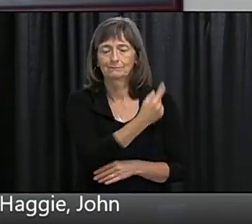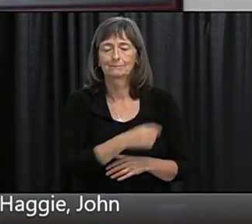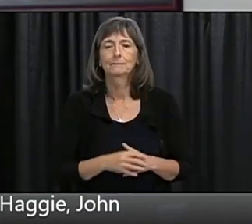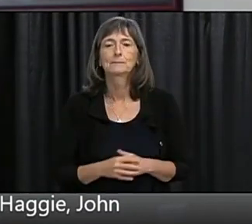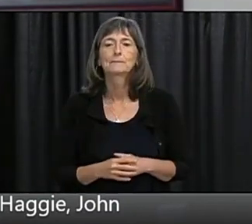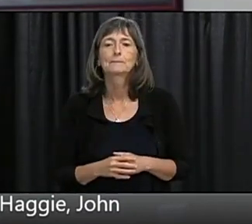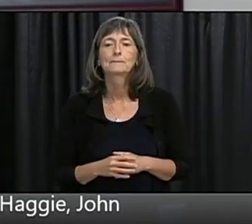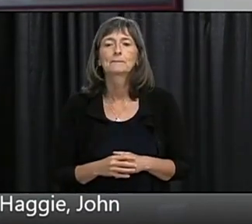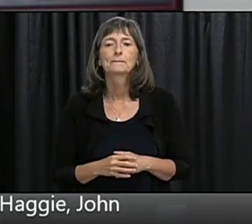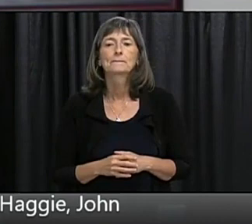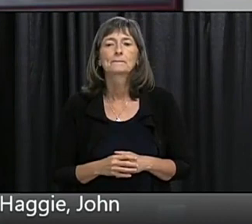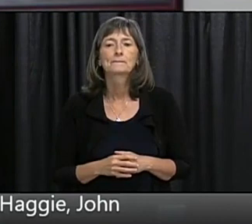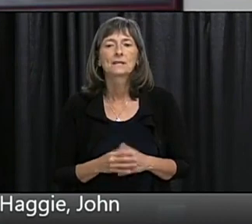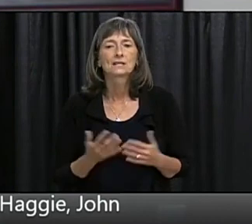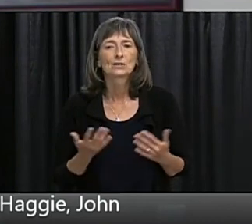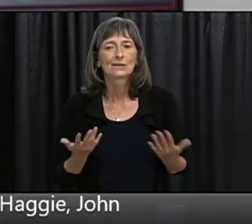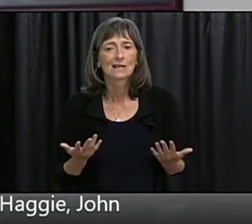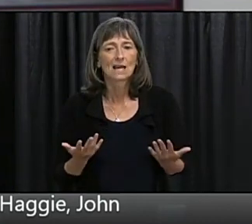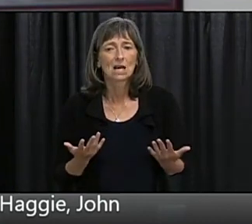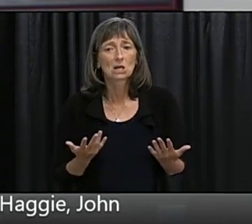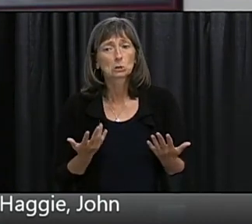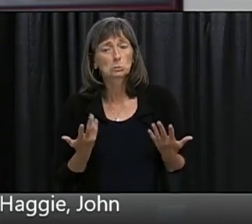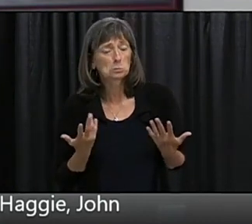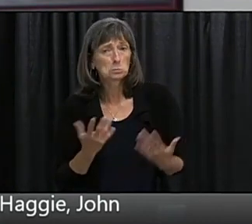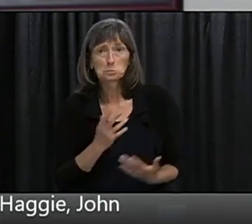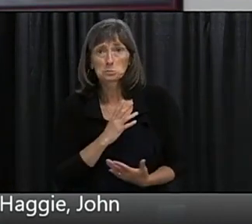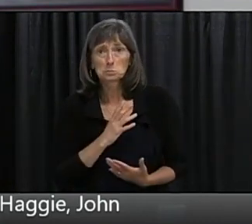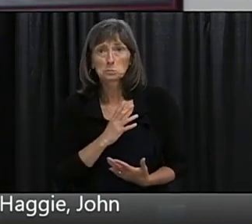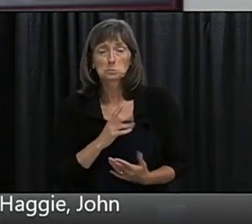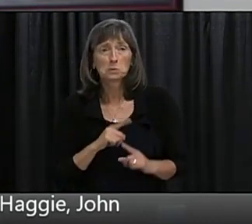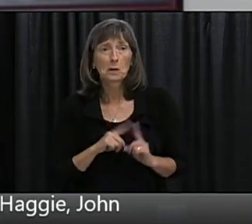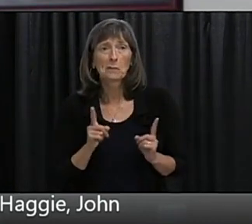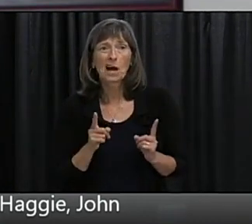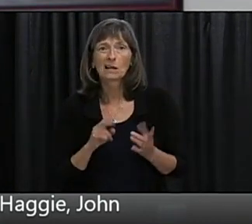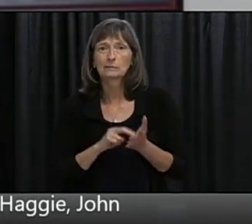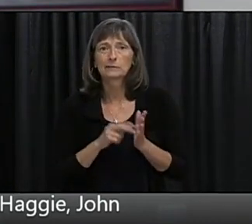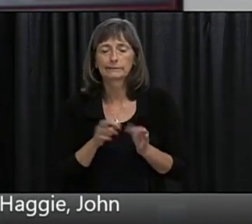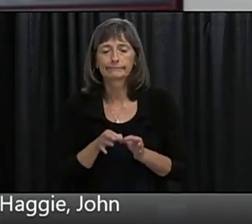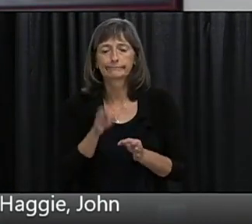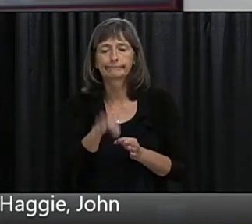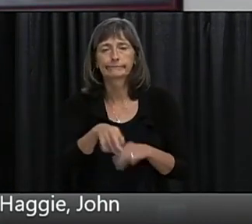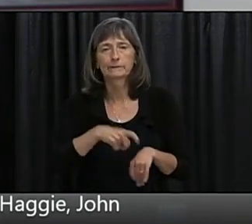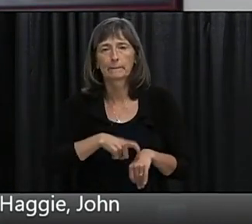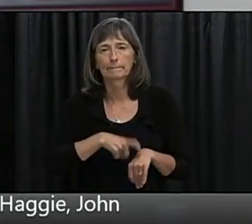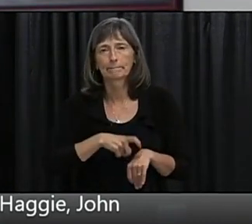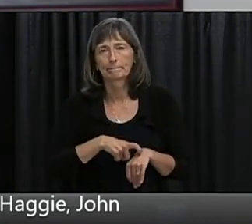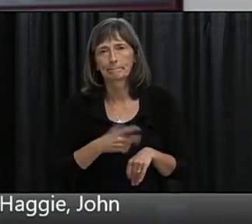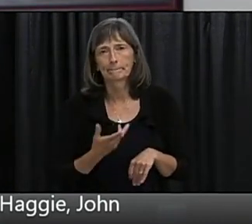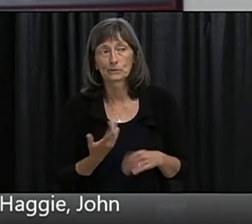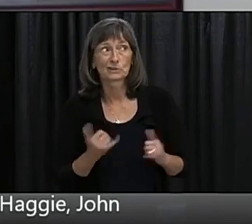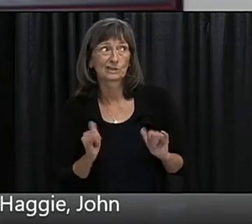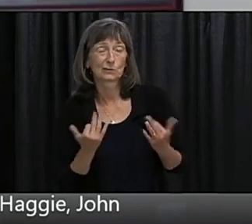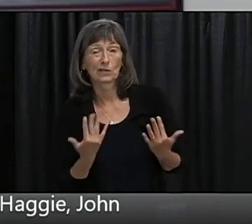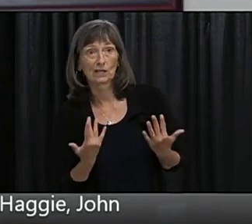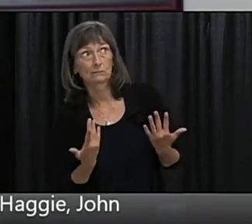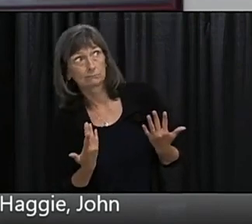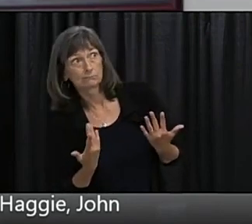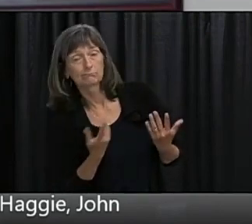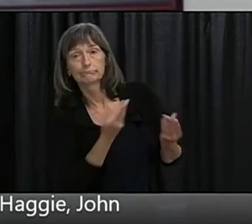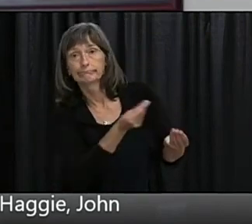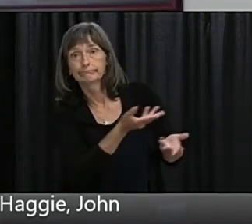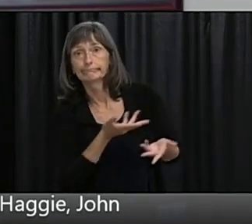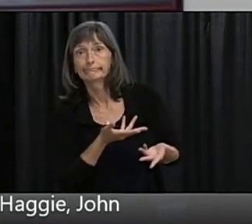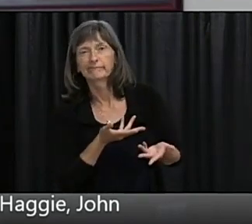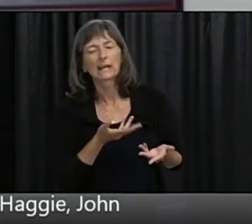that has presented no difficulties but it's just delayed the process so we're waiting on that but I think